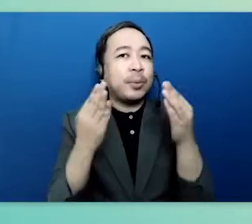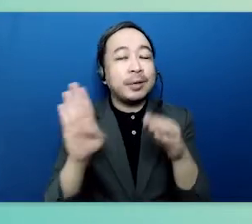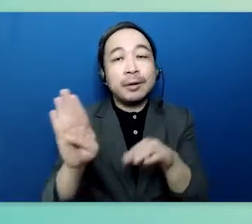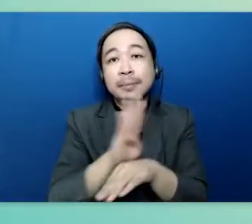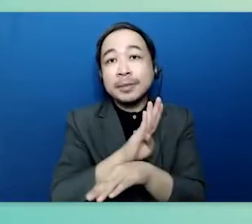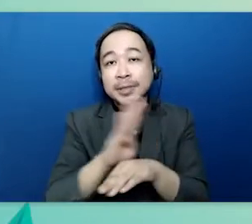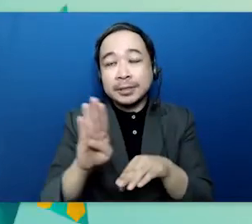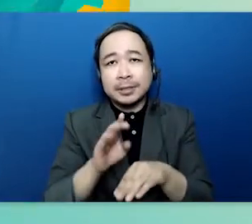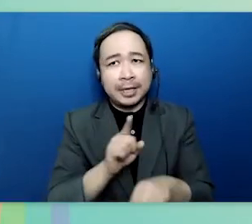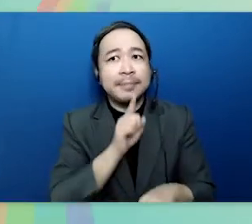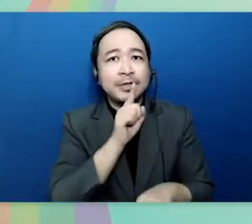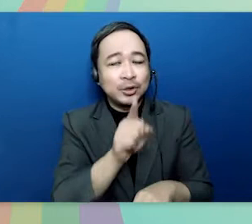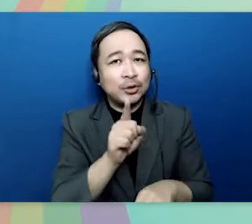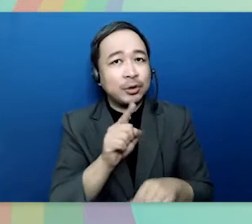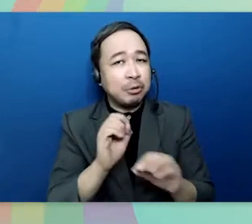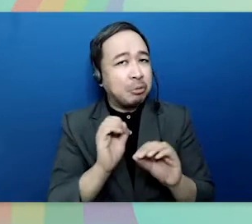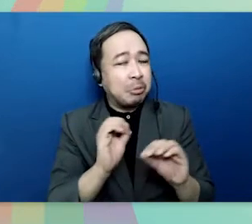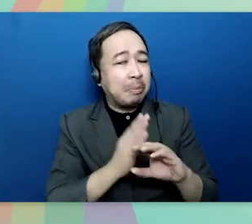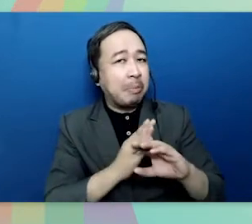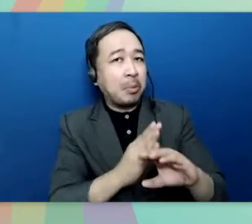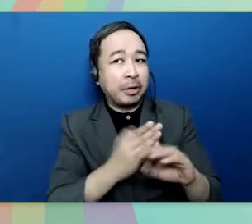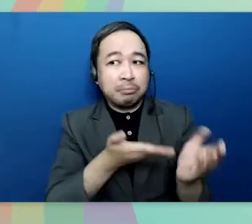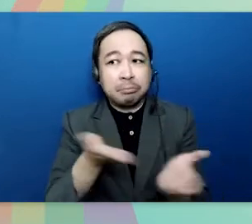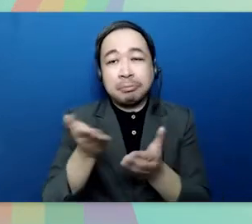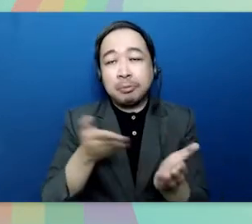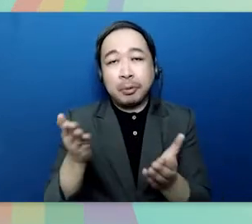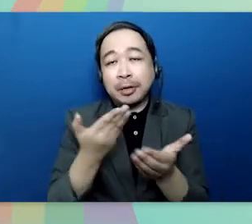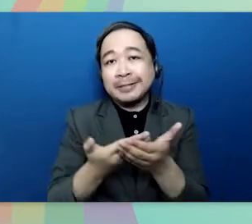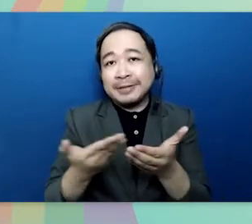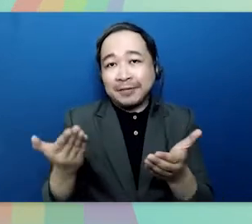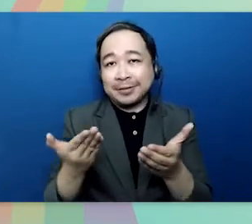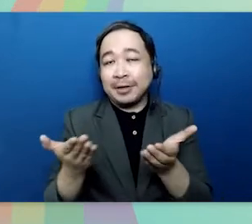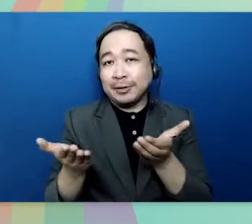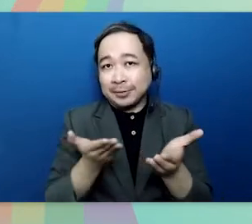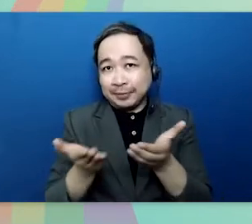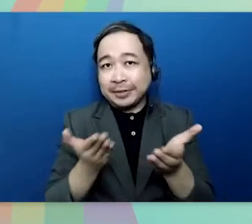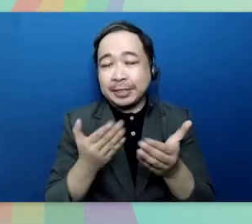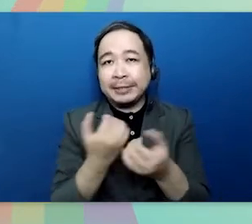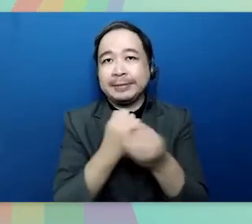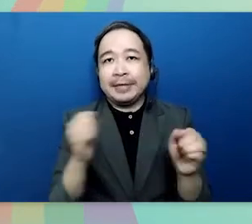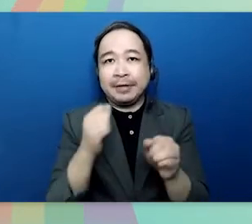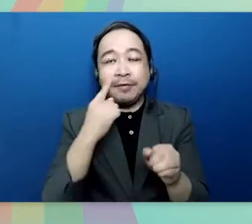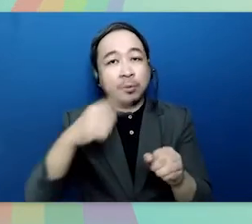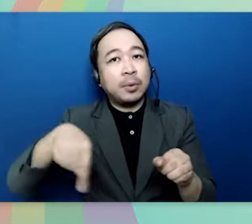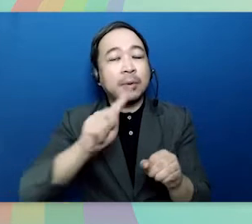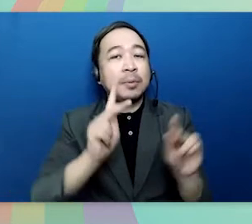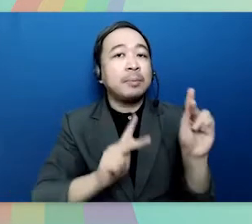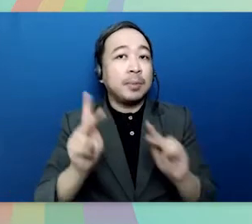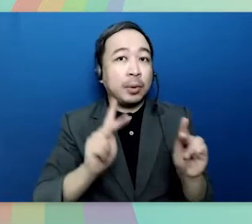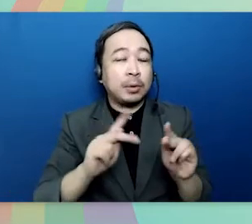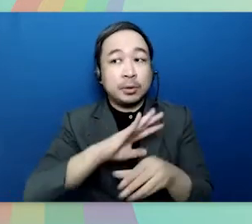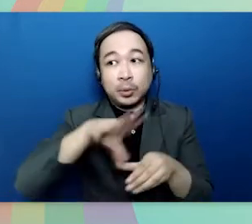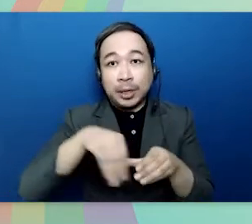their businesses and ensure unhampered movement of goods and secure the safety of the public